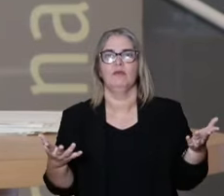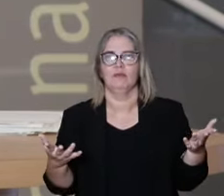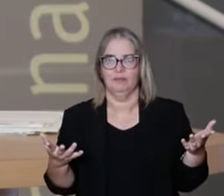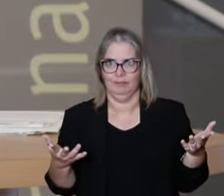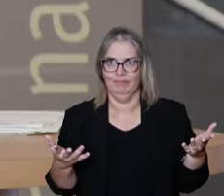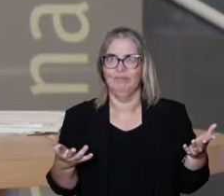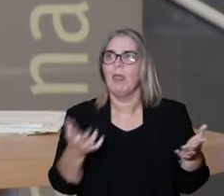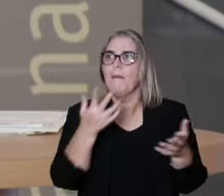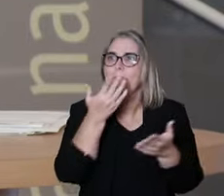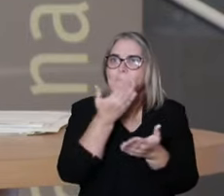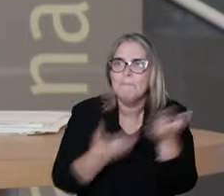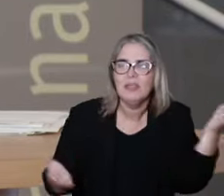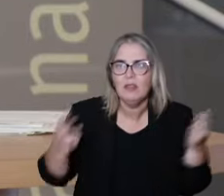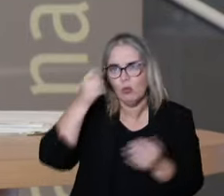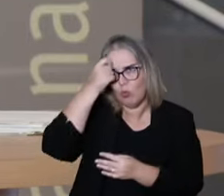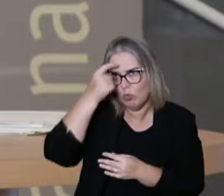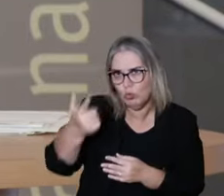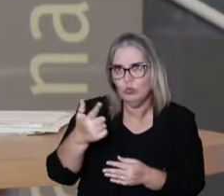people.